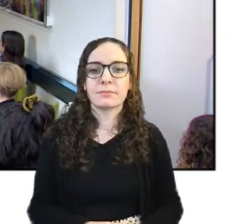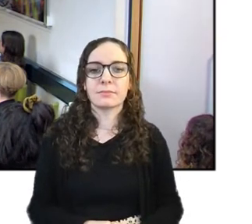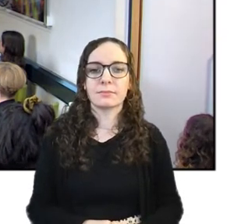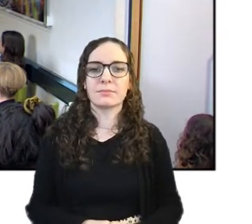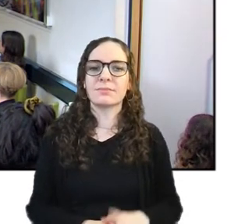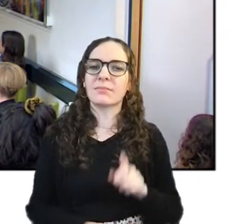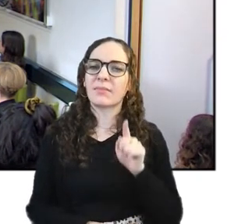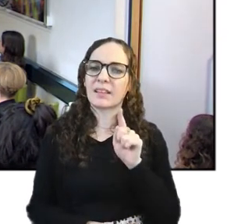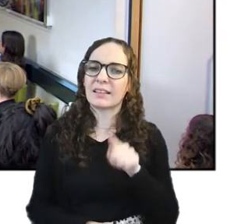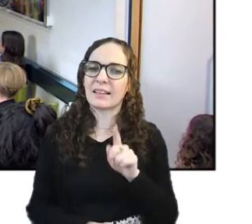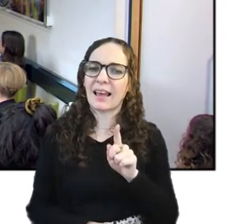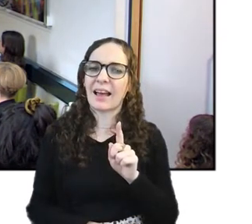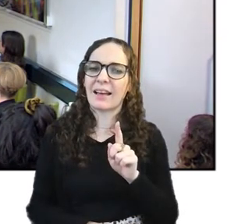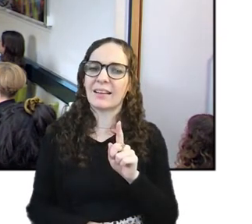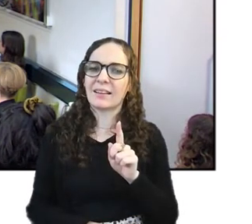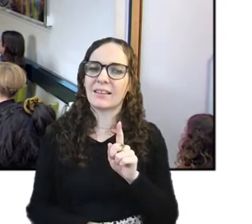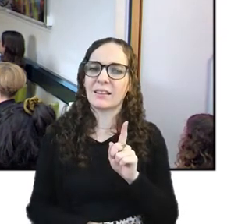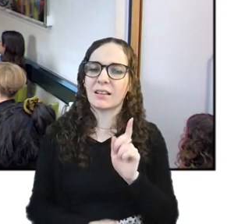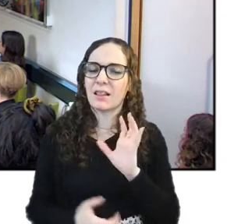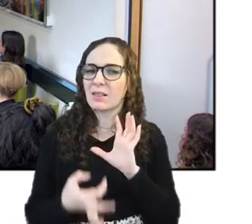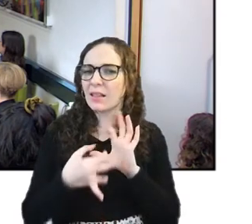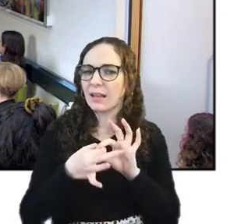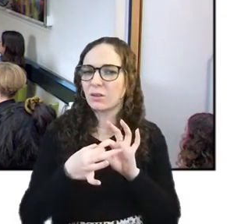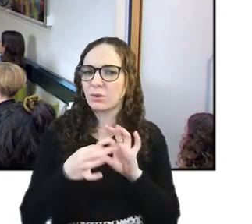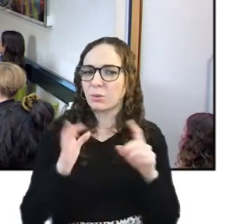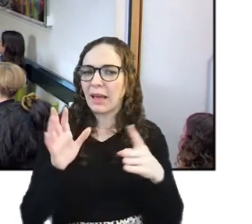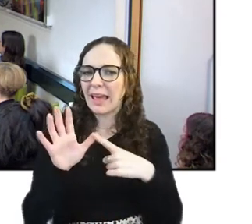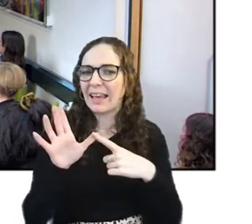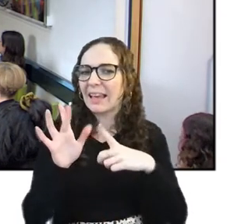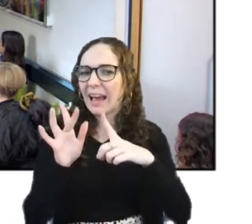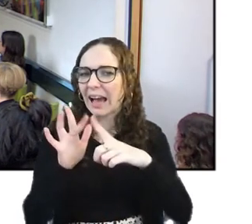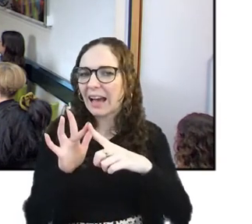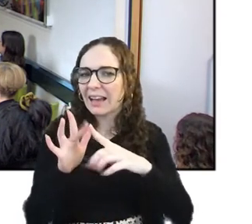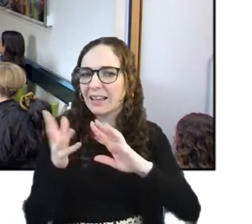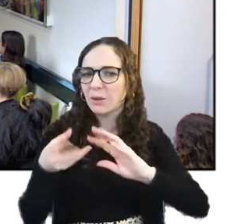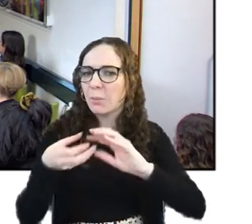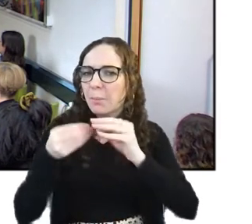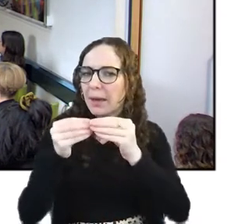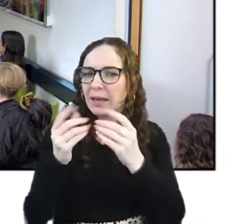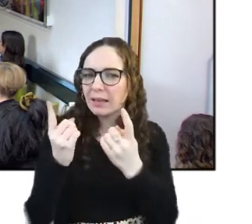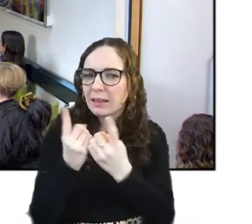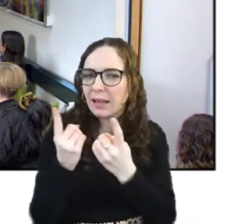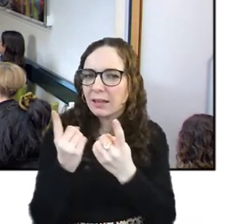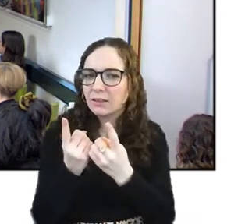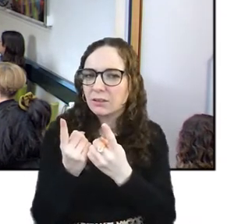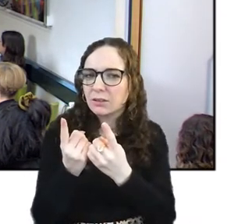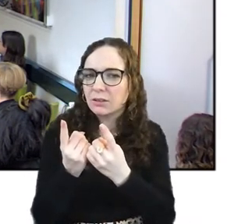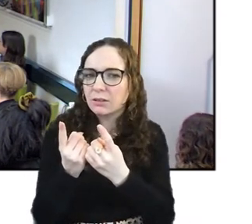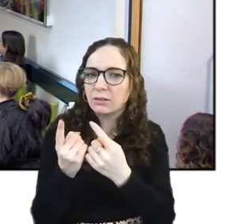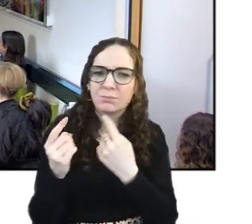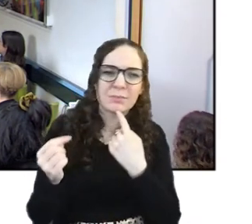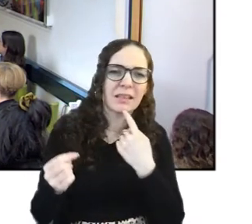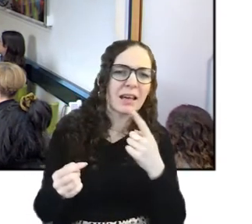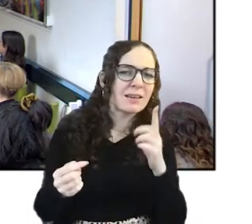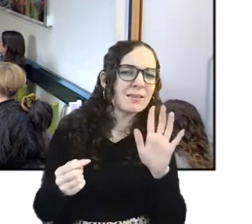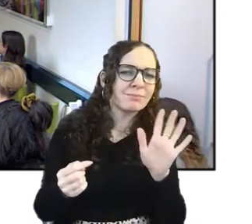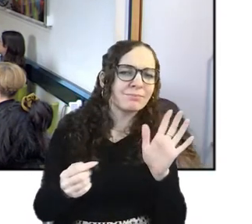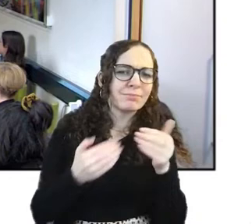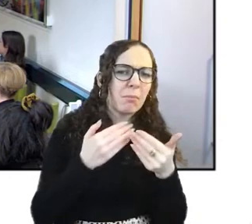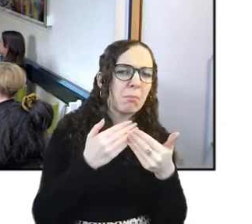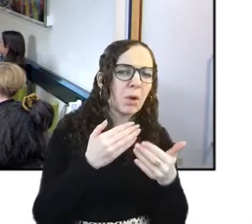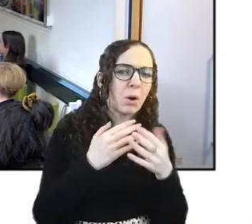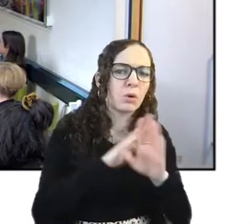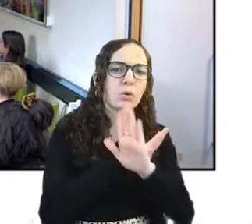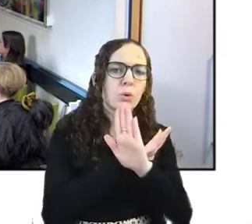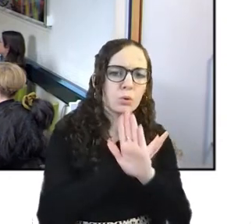to like ai generated things or more like i think a more non-human nature i'm assuming meaning